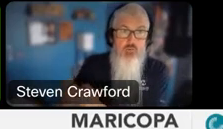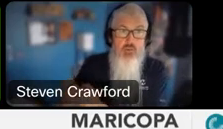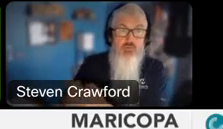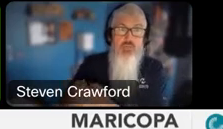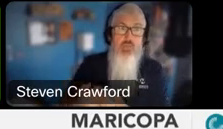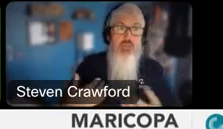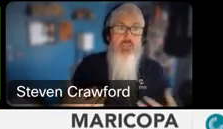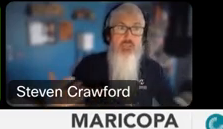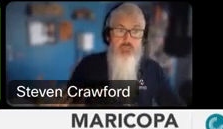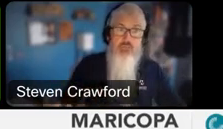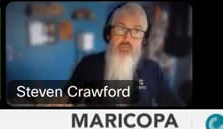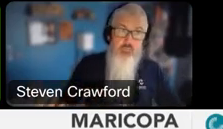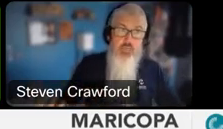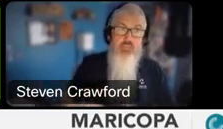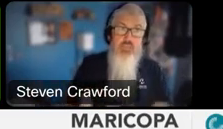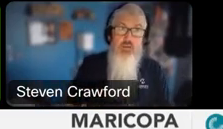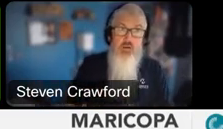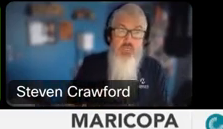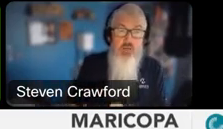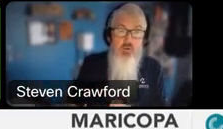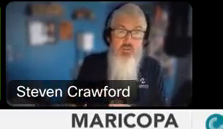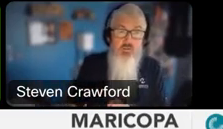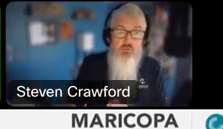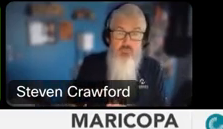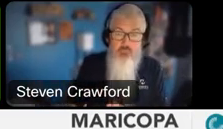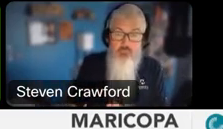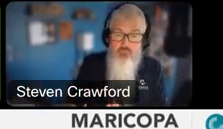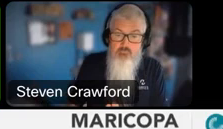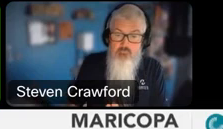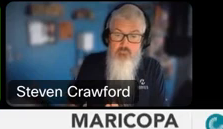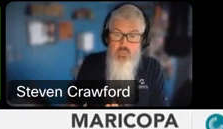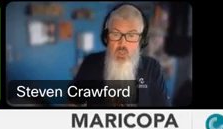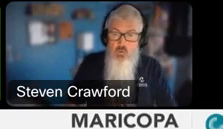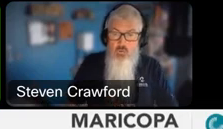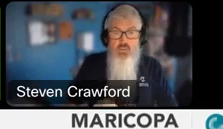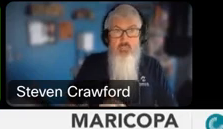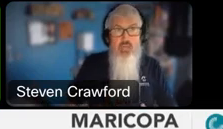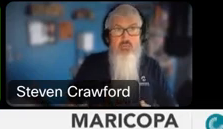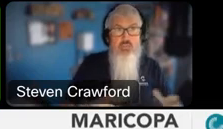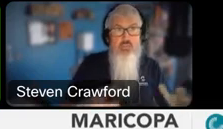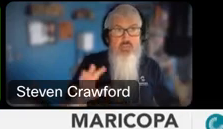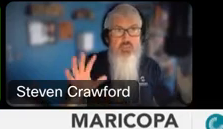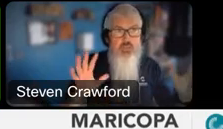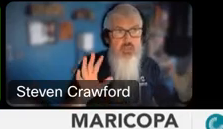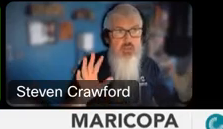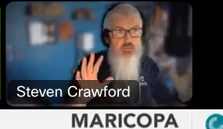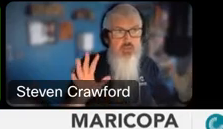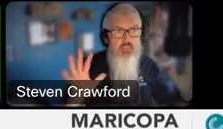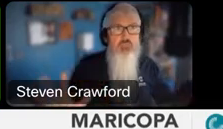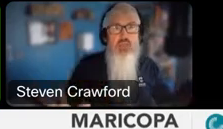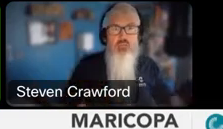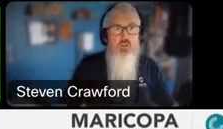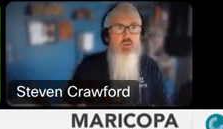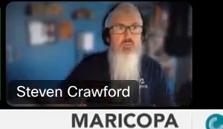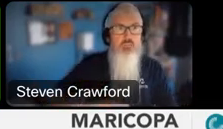as remote, because sometimes it can be hard to hear within the room. We think about the, the, uh, the